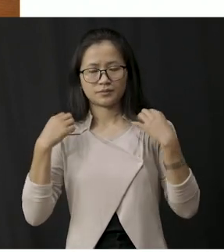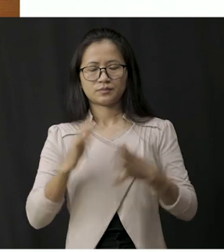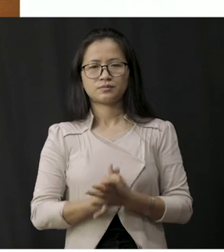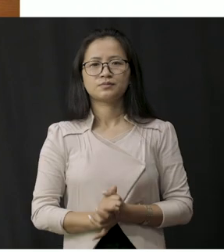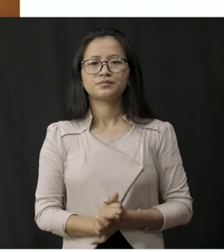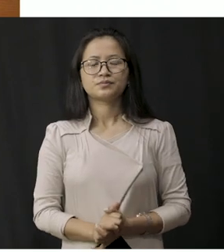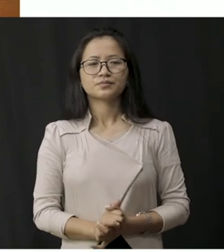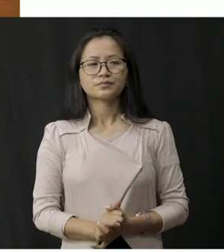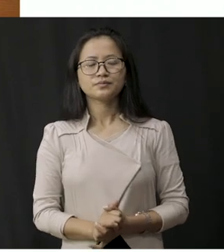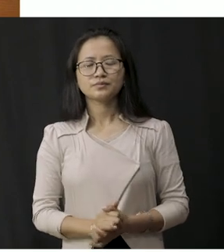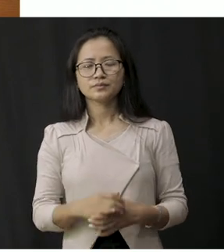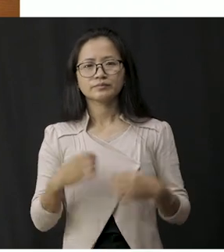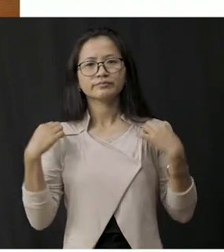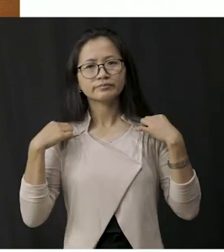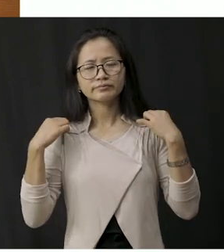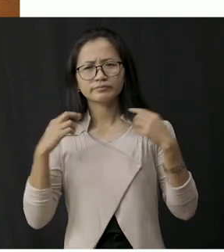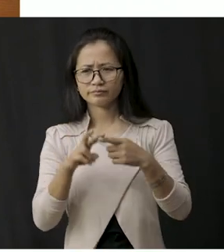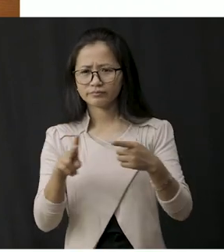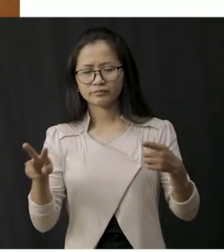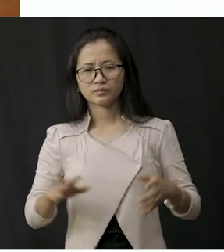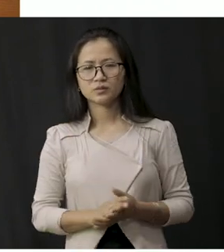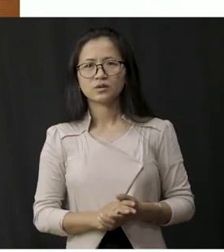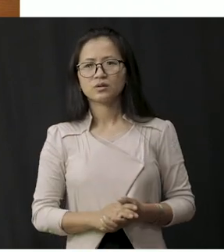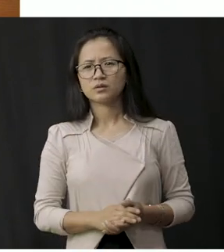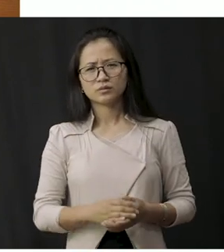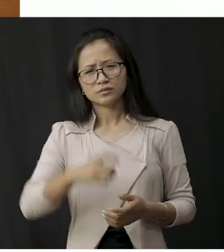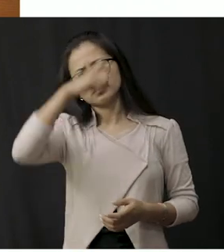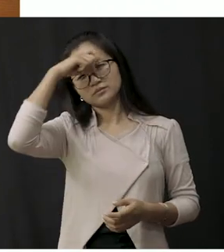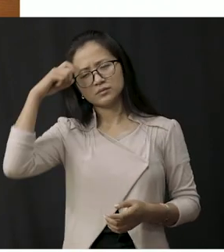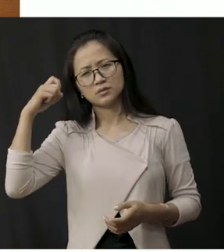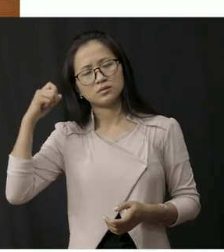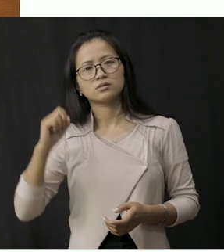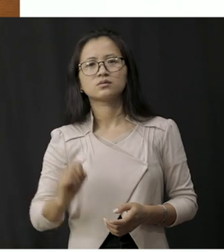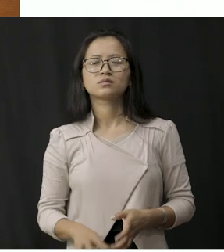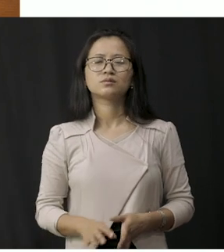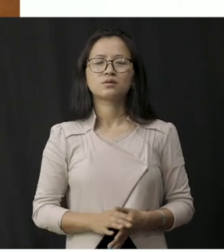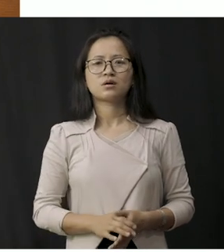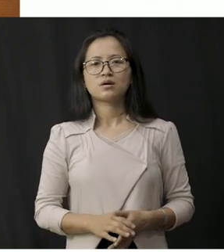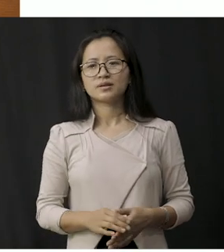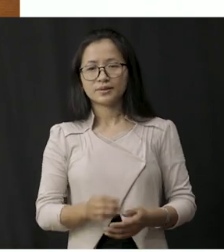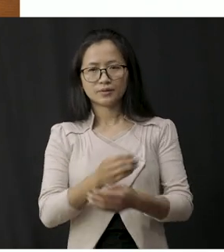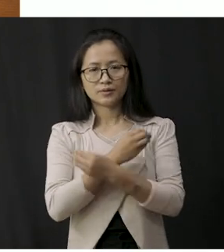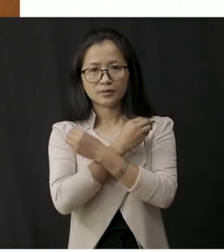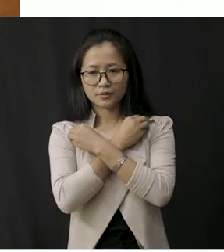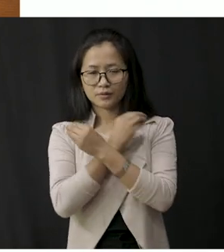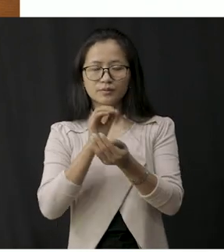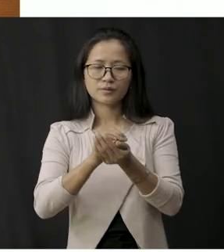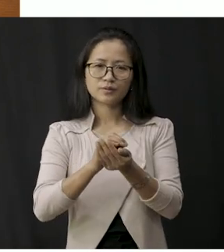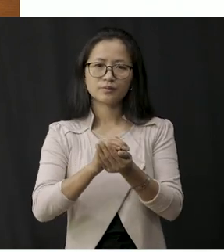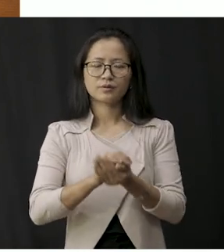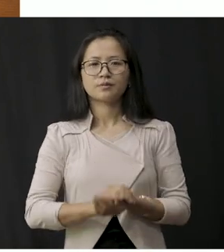students this type of clothes we wear during summer because they keep our body cool